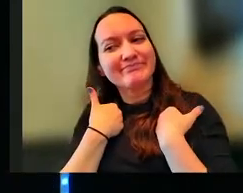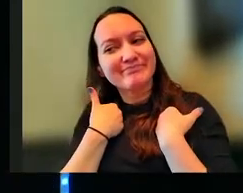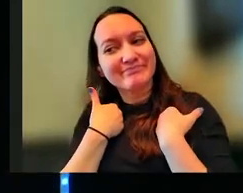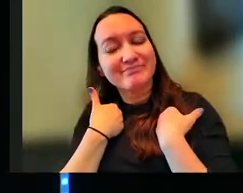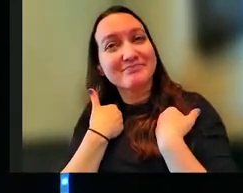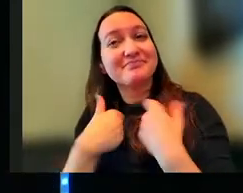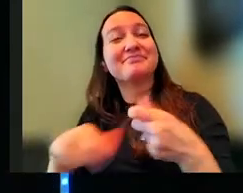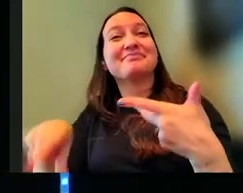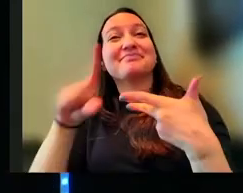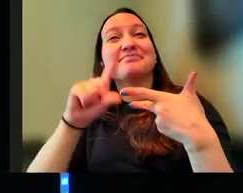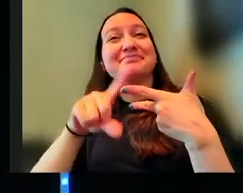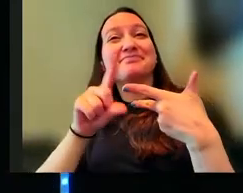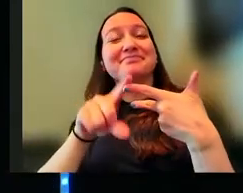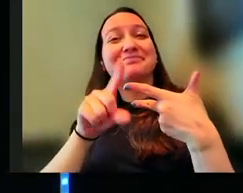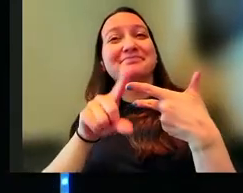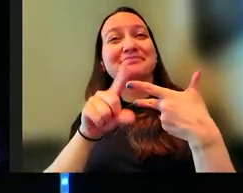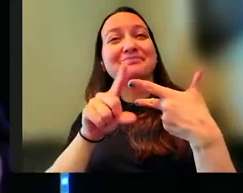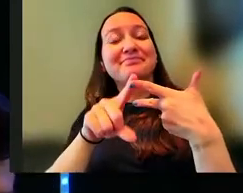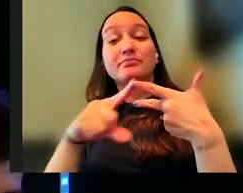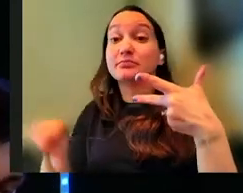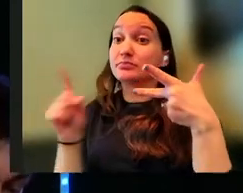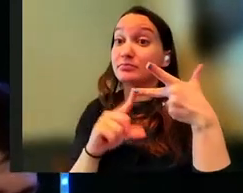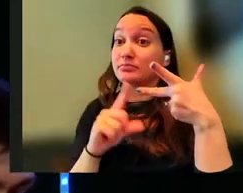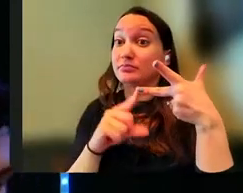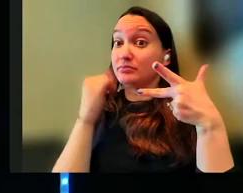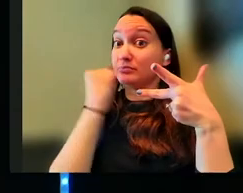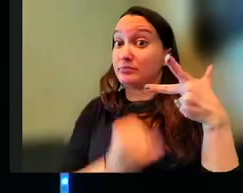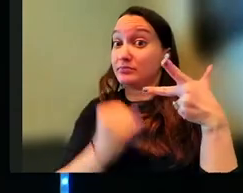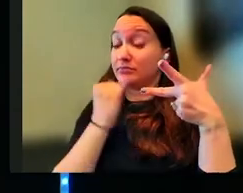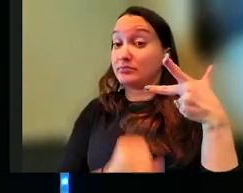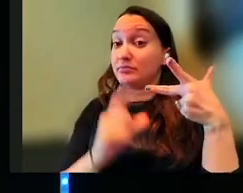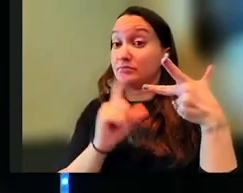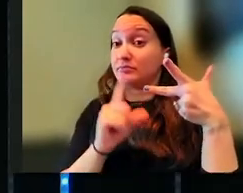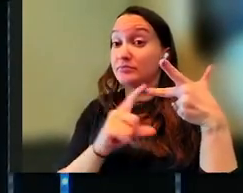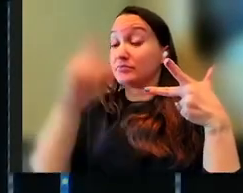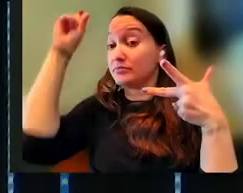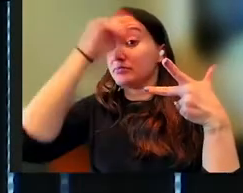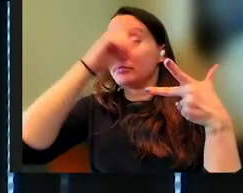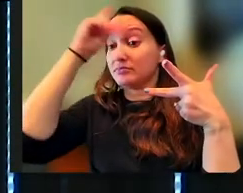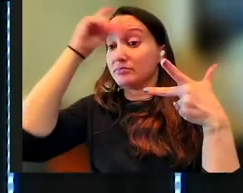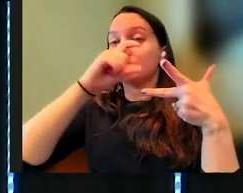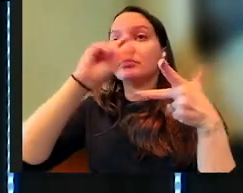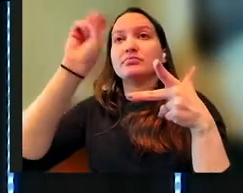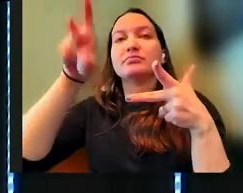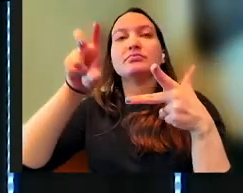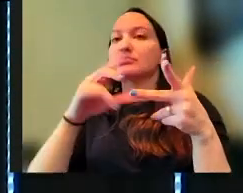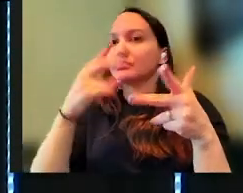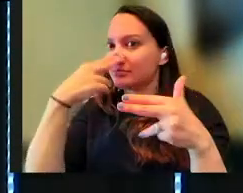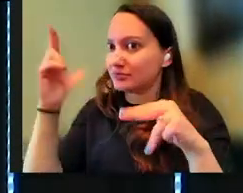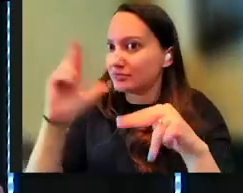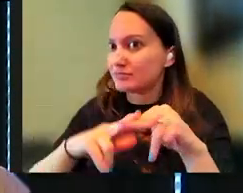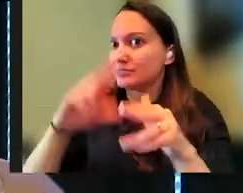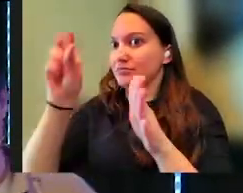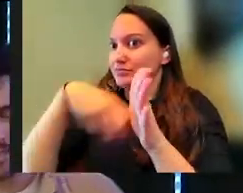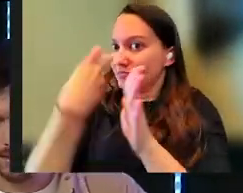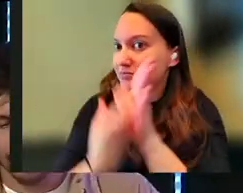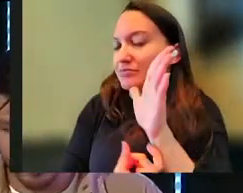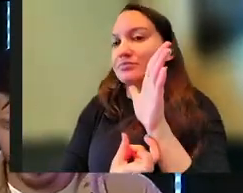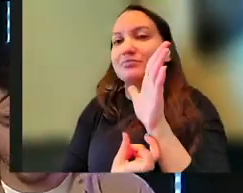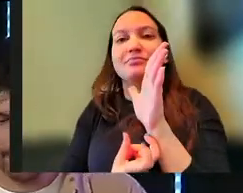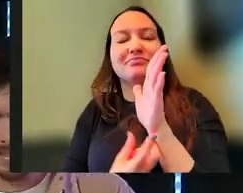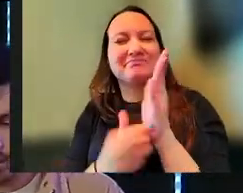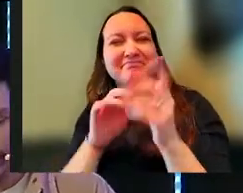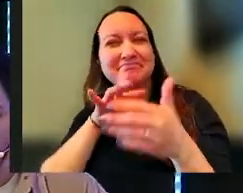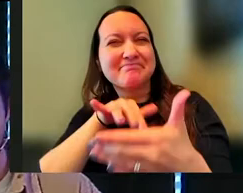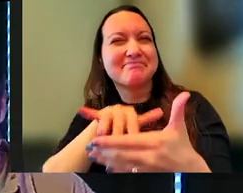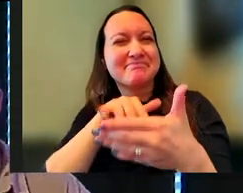number two. Third point, last point, is wisdom is immersed. This one's fun, y'all. I liked reading about this and studying this